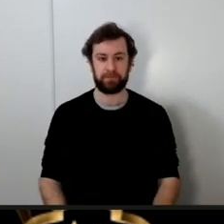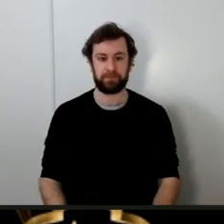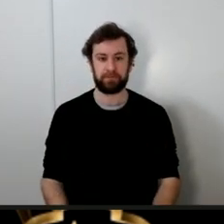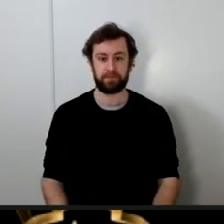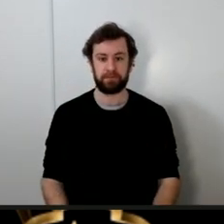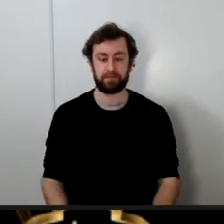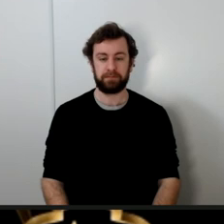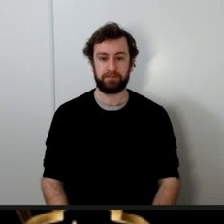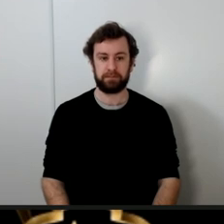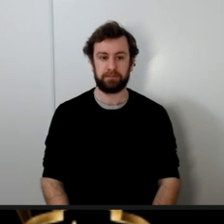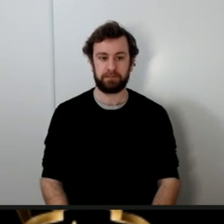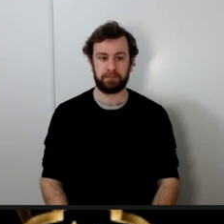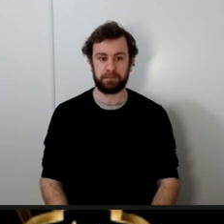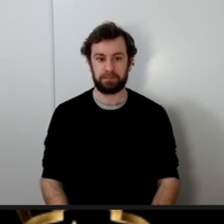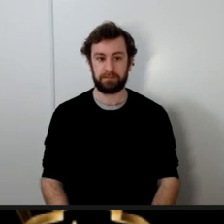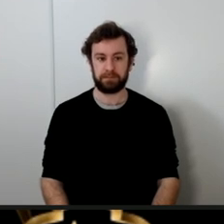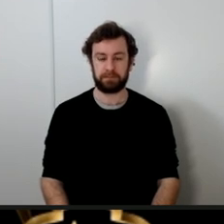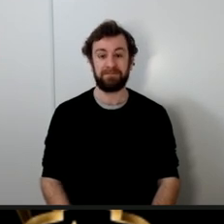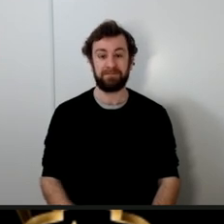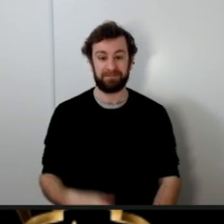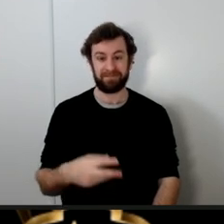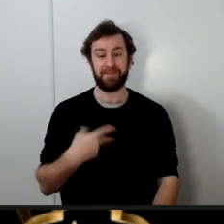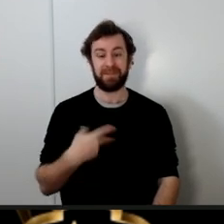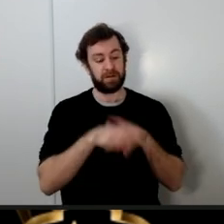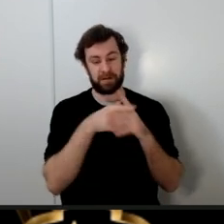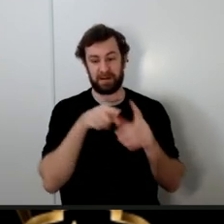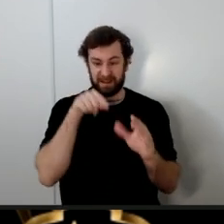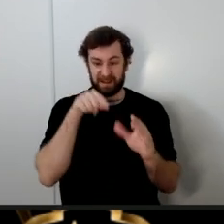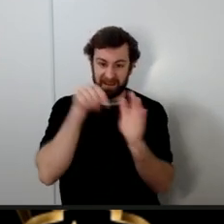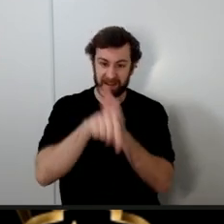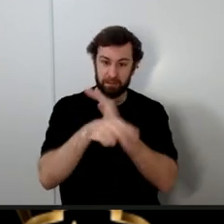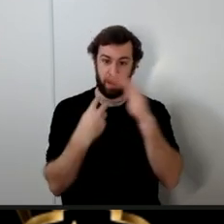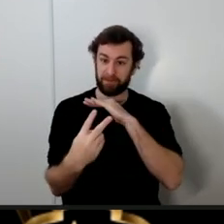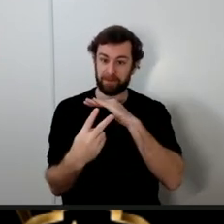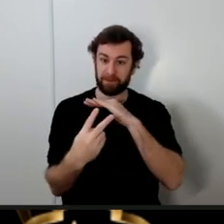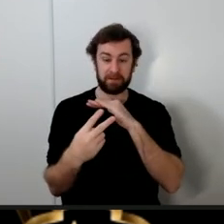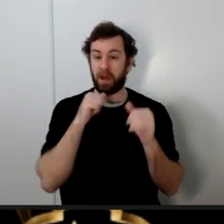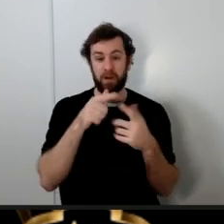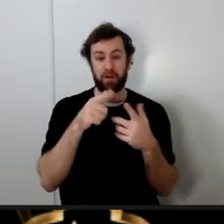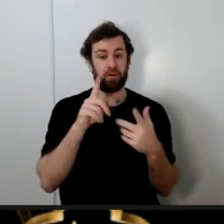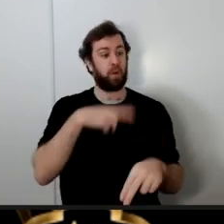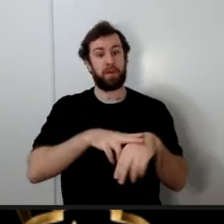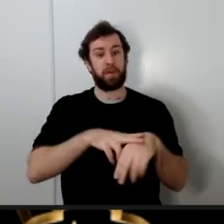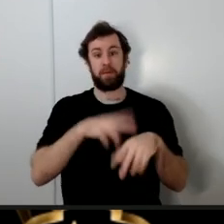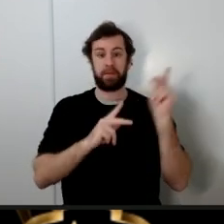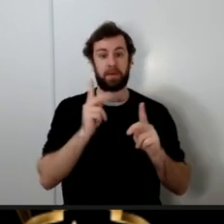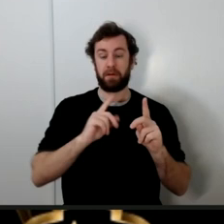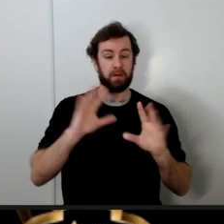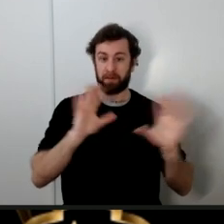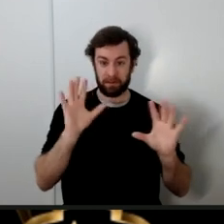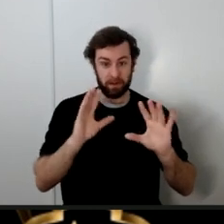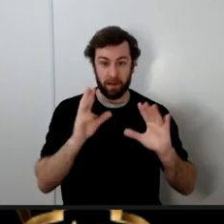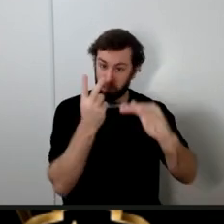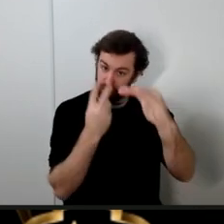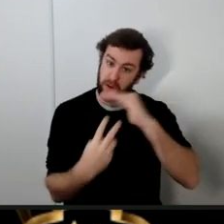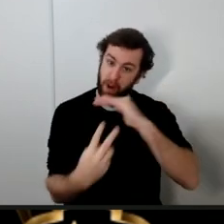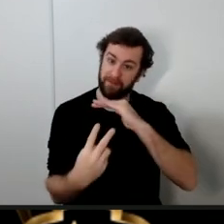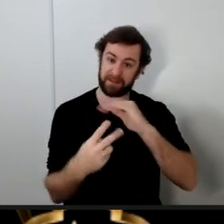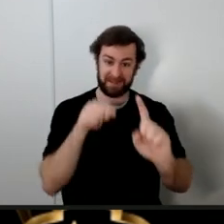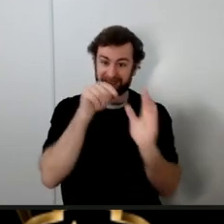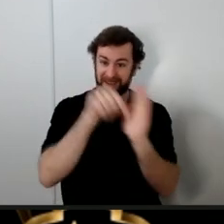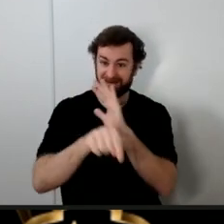the Quran says they started to kill prophets not ordinary people prophets without any justification